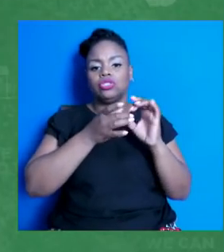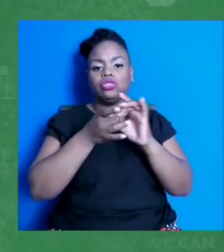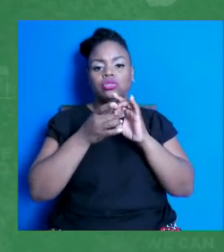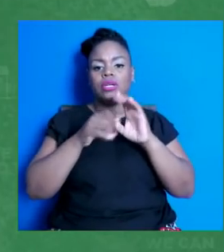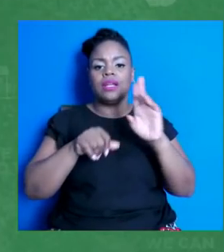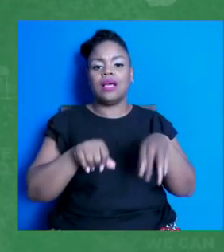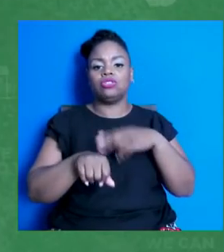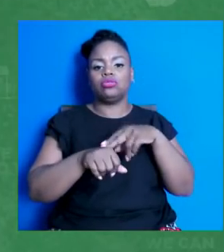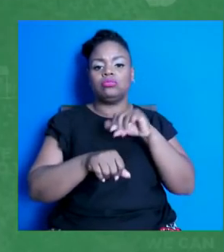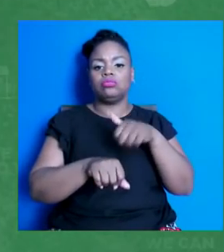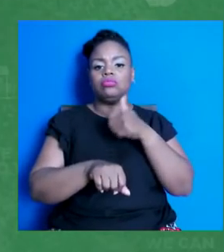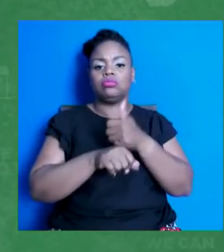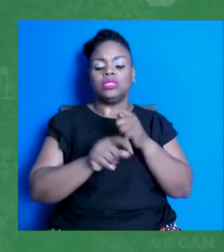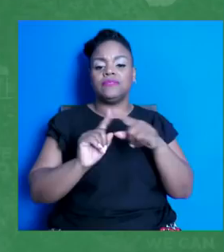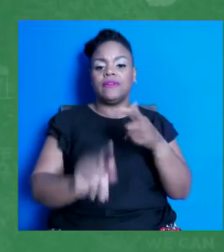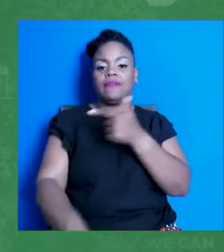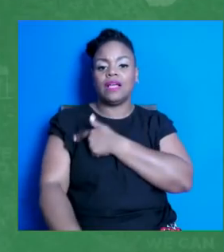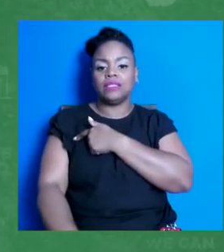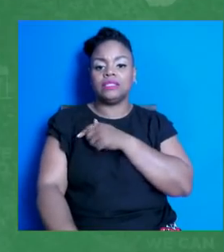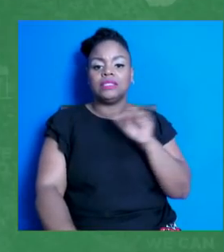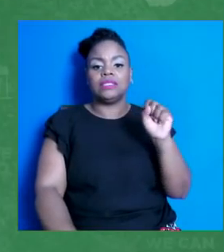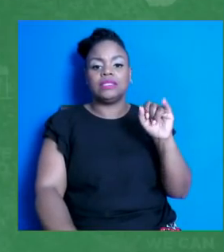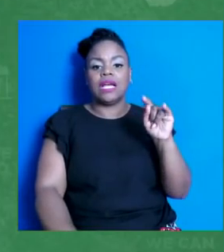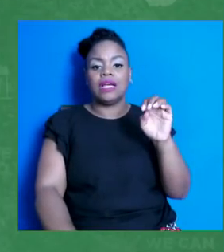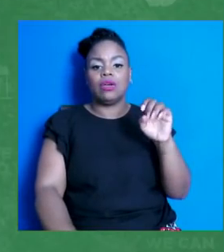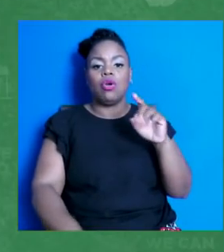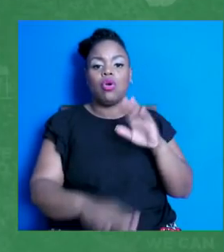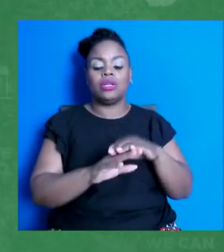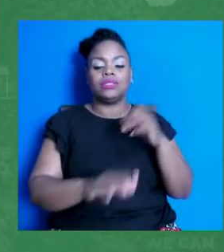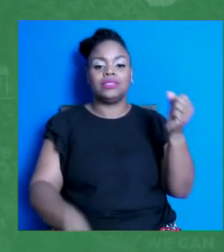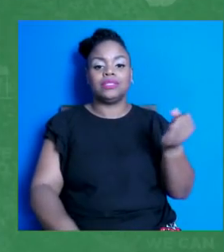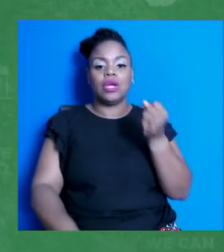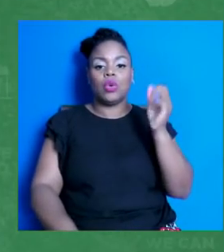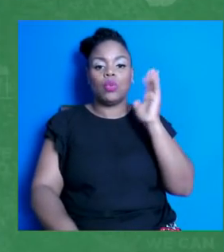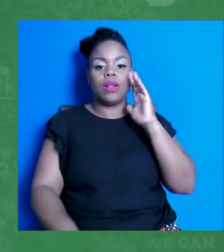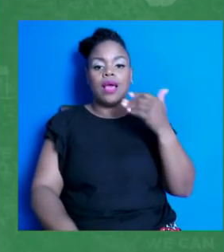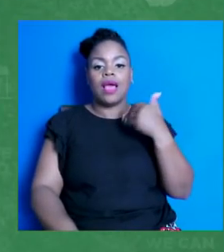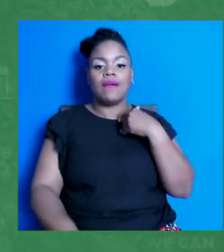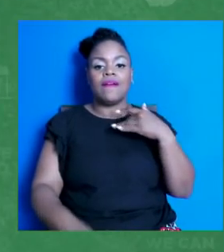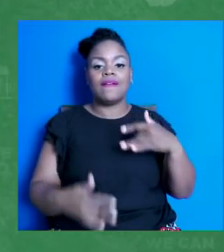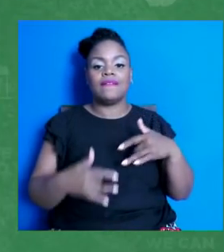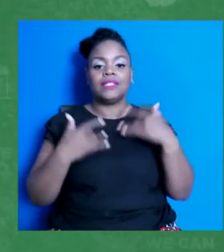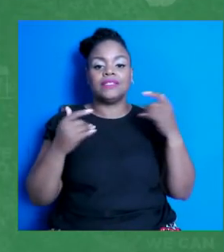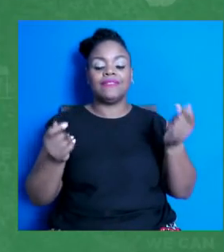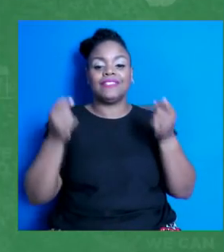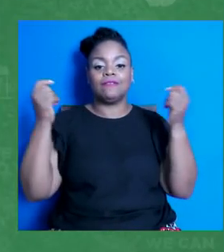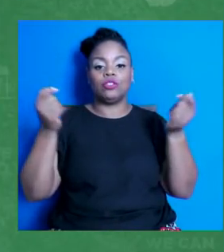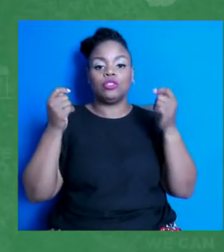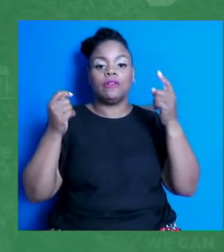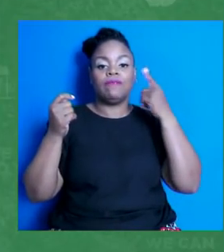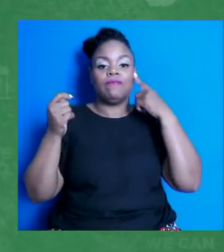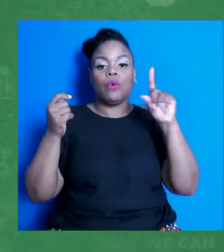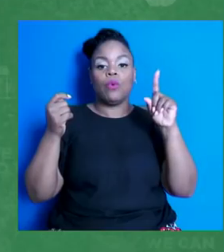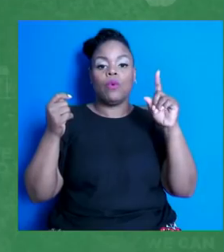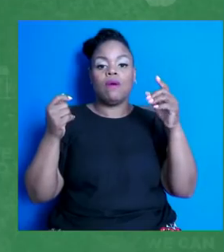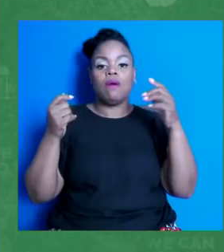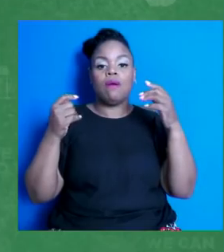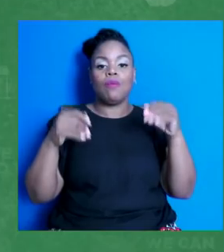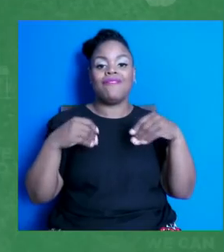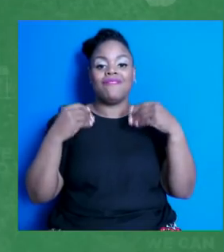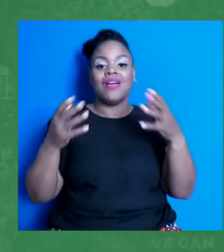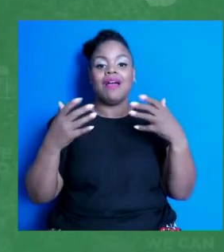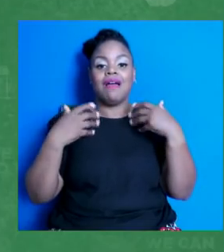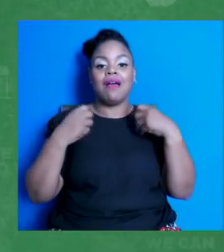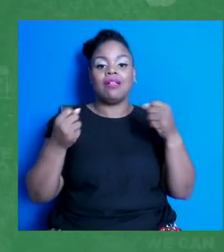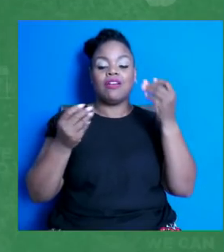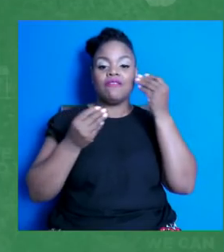on Saturday, they are holding a festival focused on maintaining health and providing more vaccines to those in the community who remain